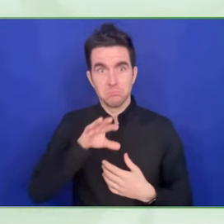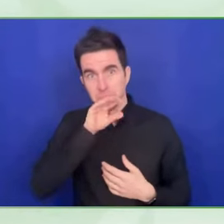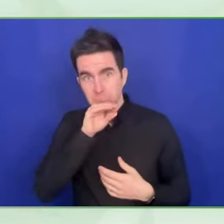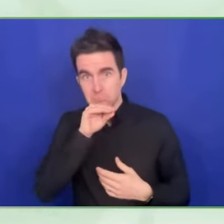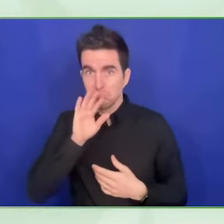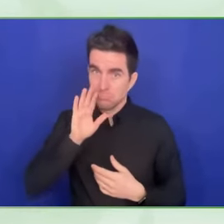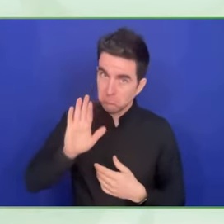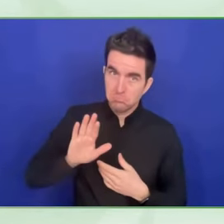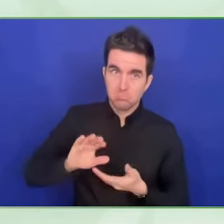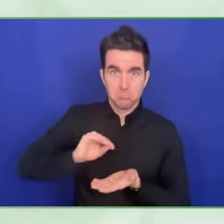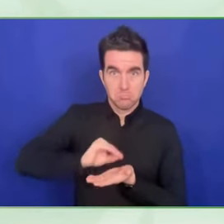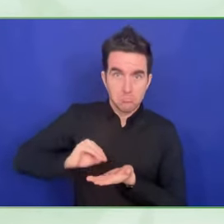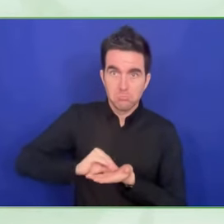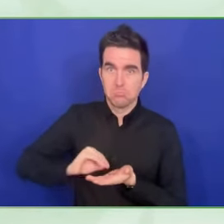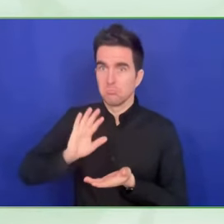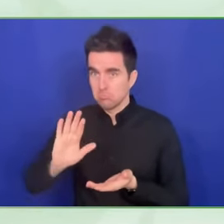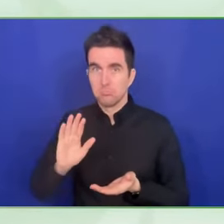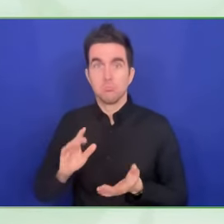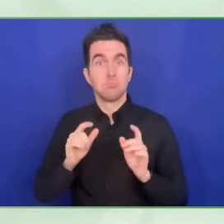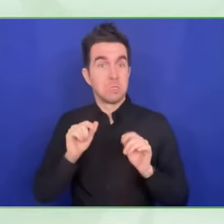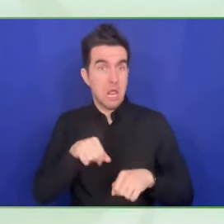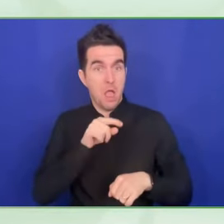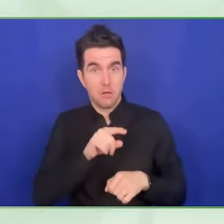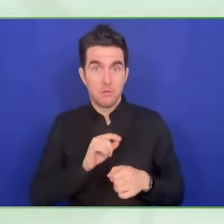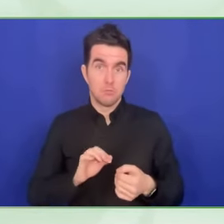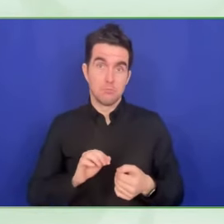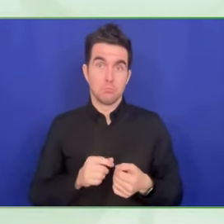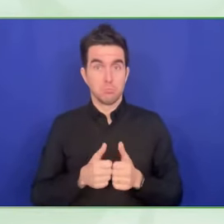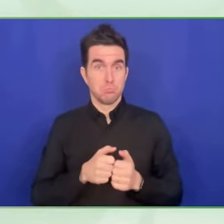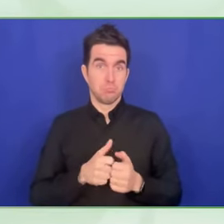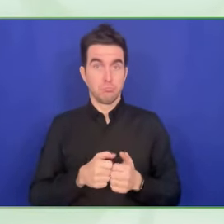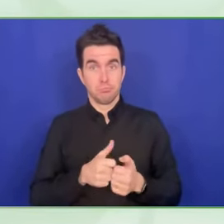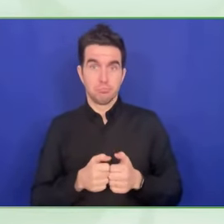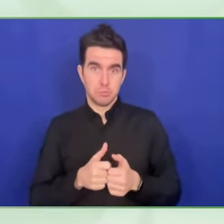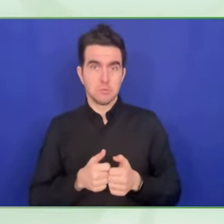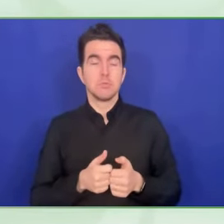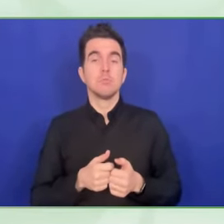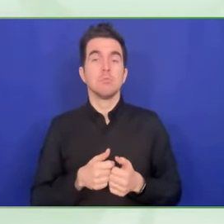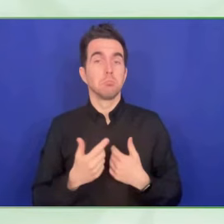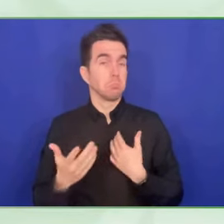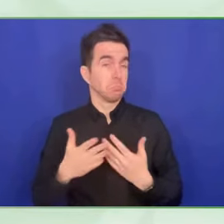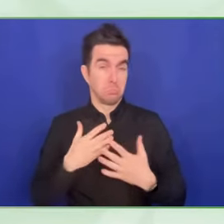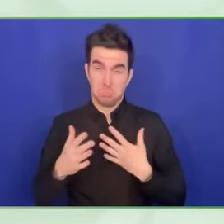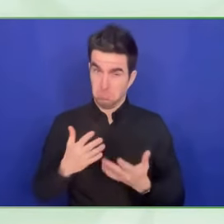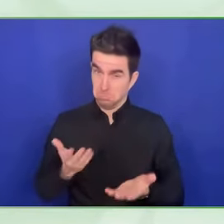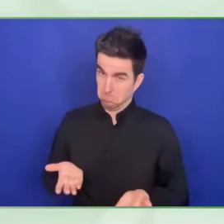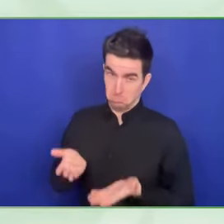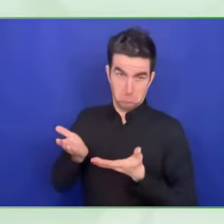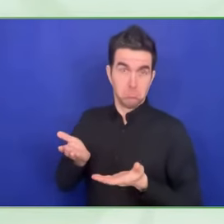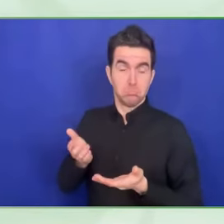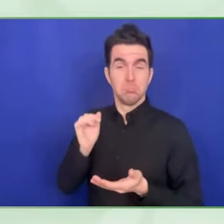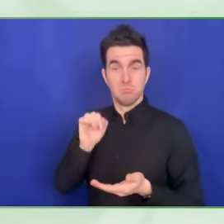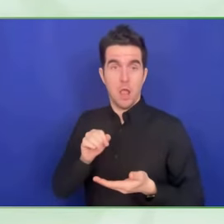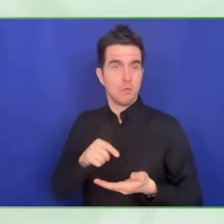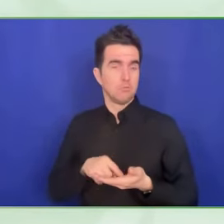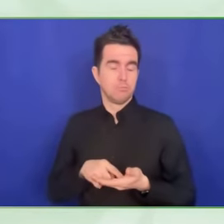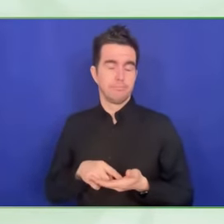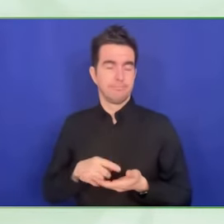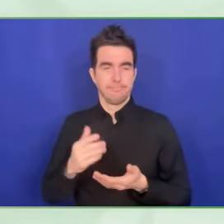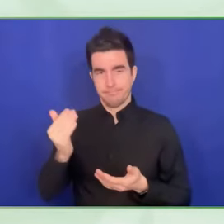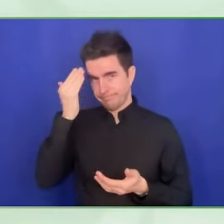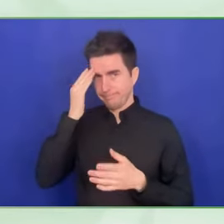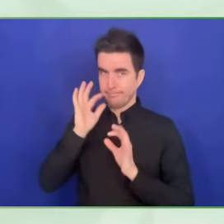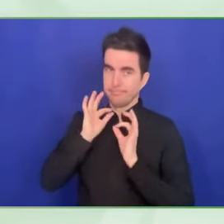time in the history of Mexico that an official procedure has been deployed in pre-Columbian language, because